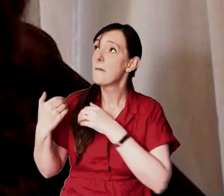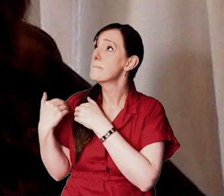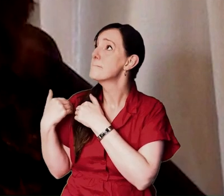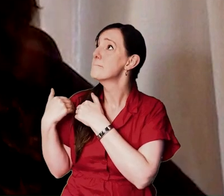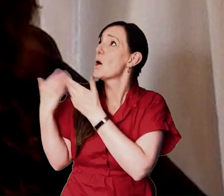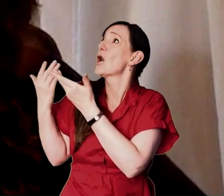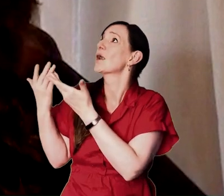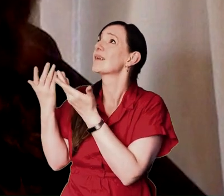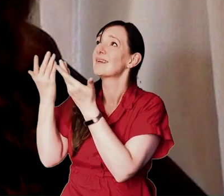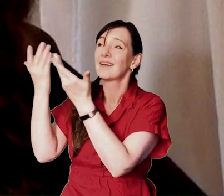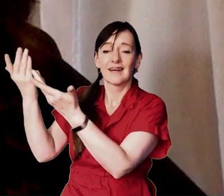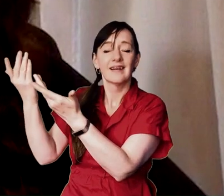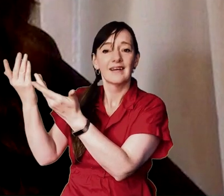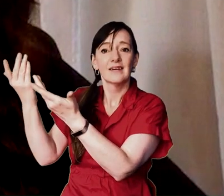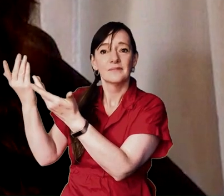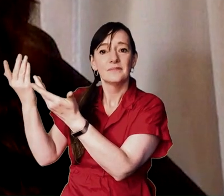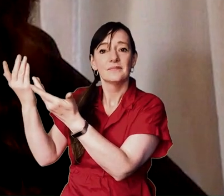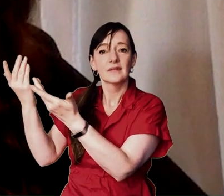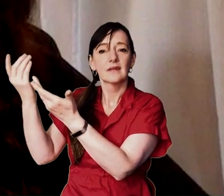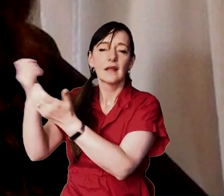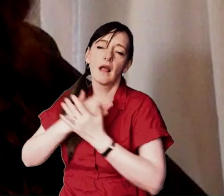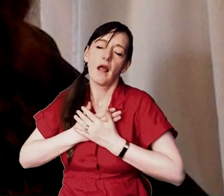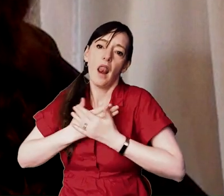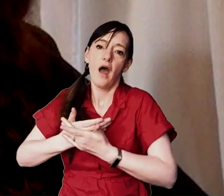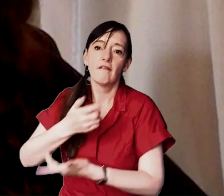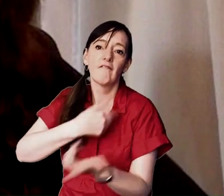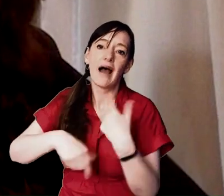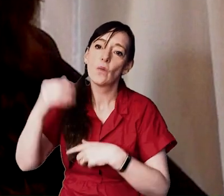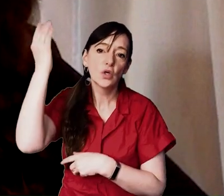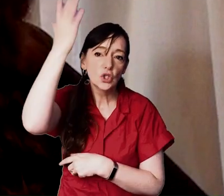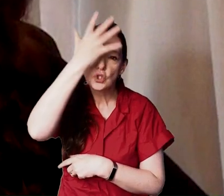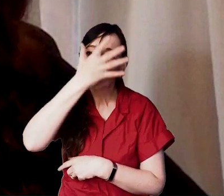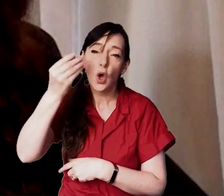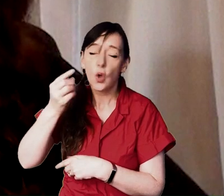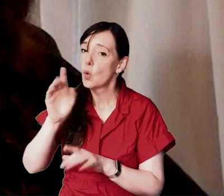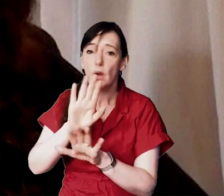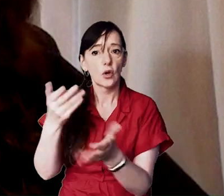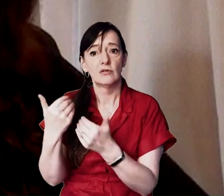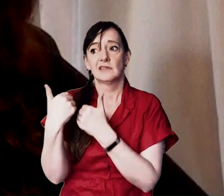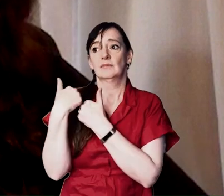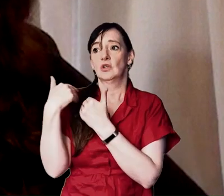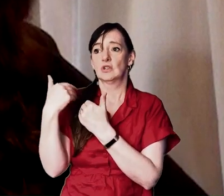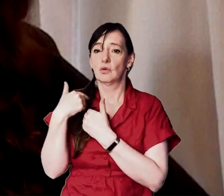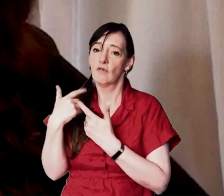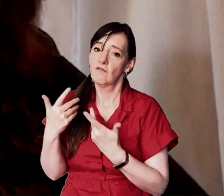souls to whom we can give our greatest burden ourselves we do not have to carry the crippling weight of life